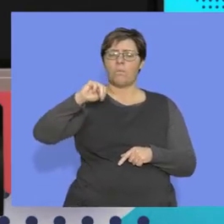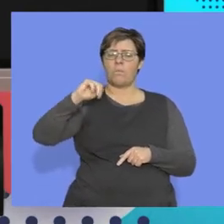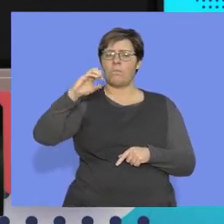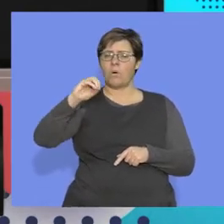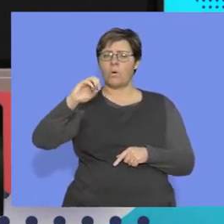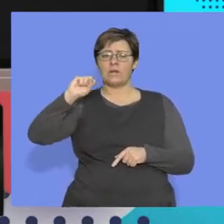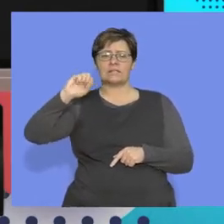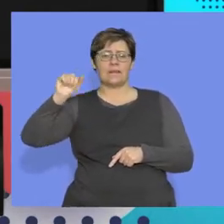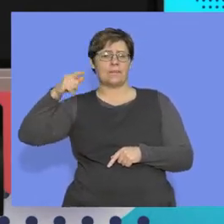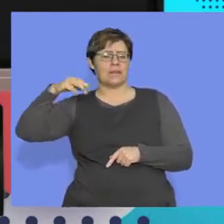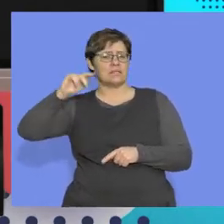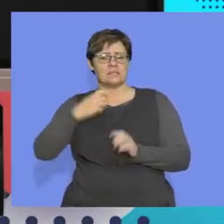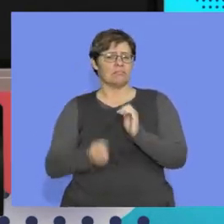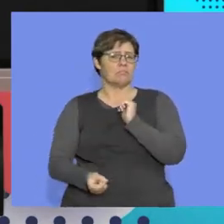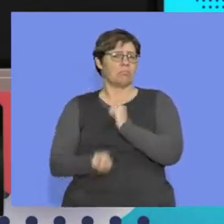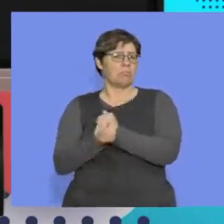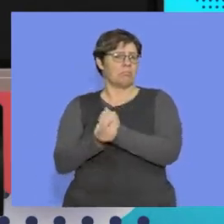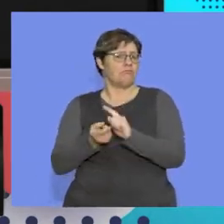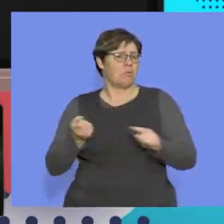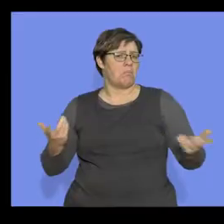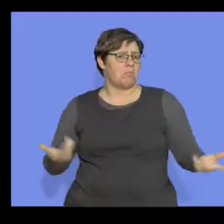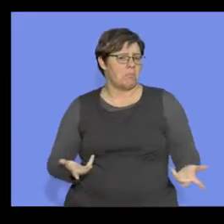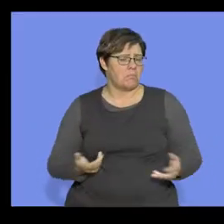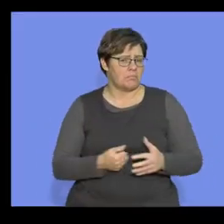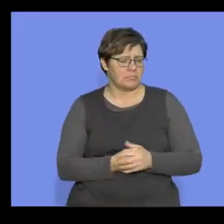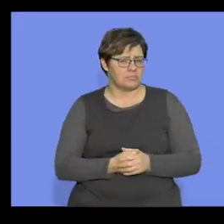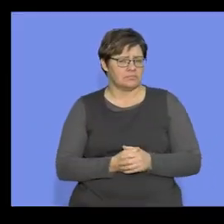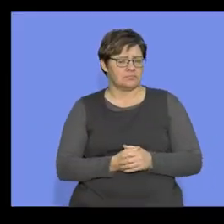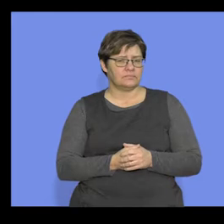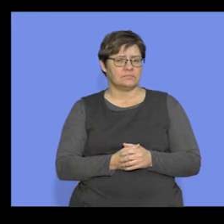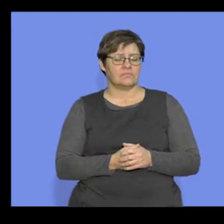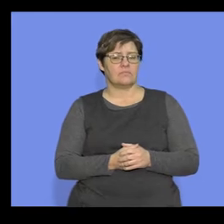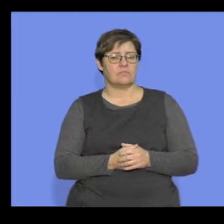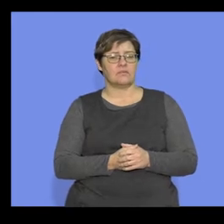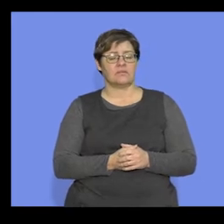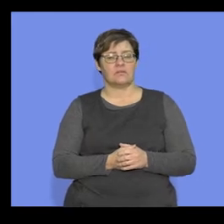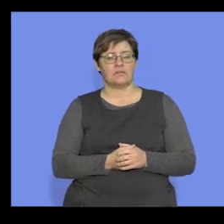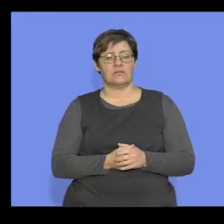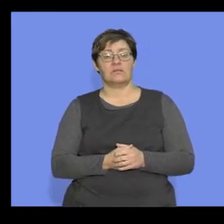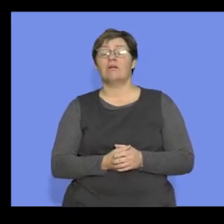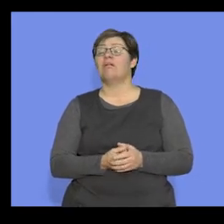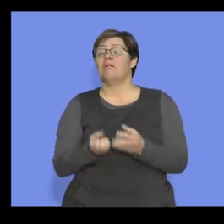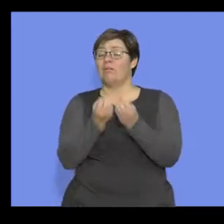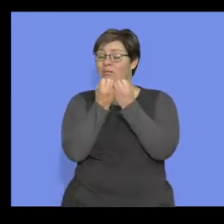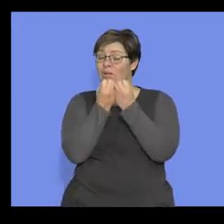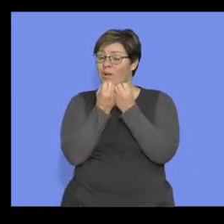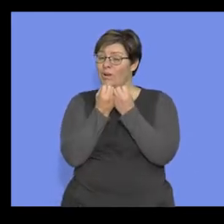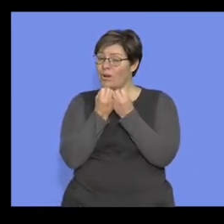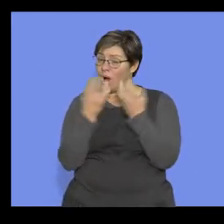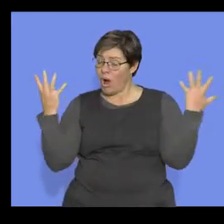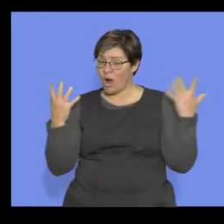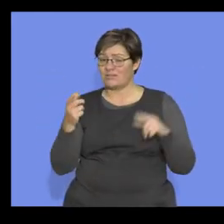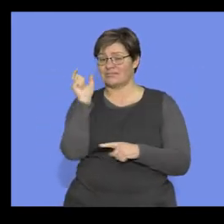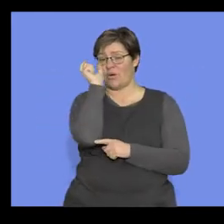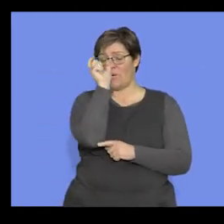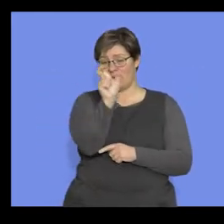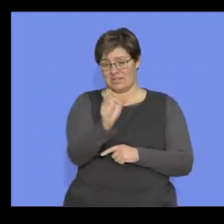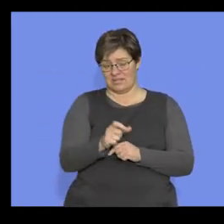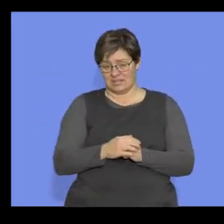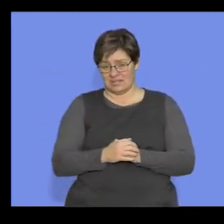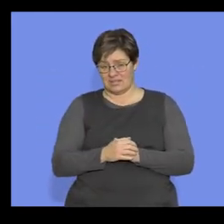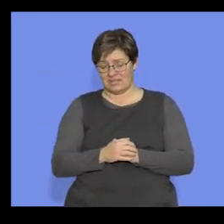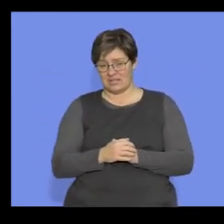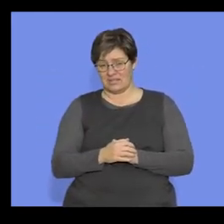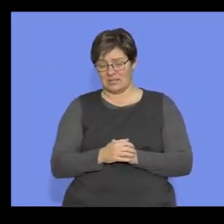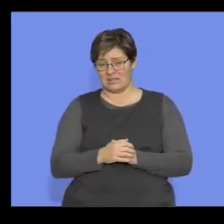And where did they go from there? And as I said, guys, a lot of, a lot of big terminology, a